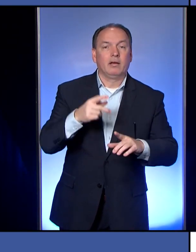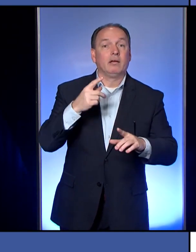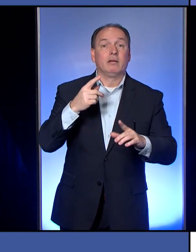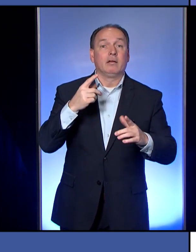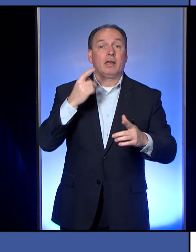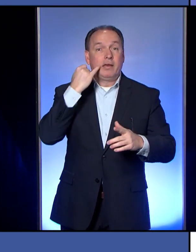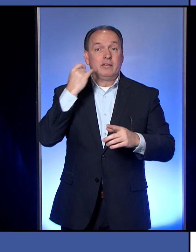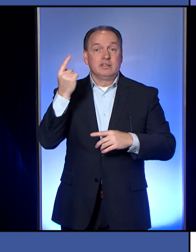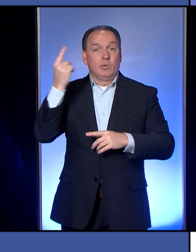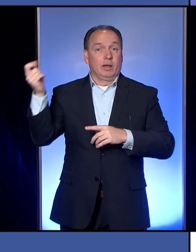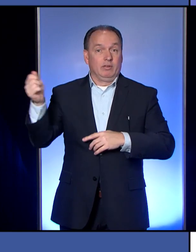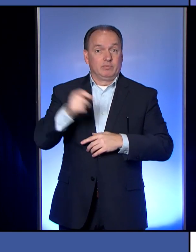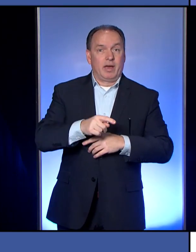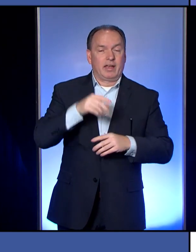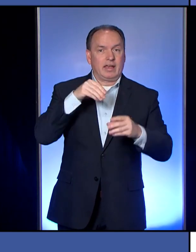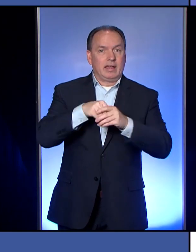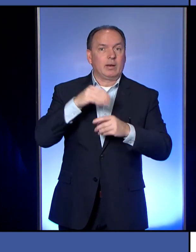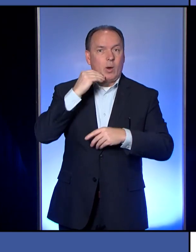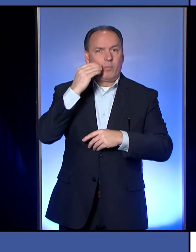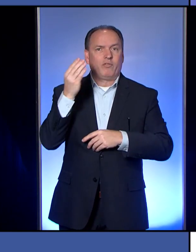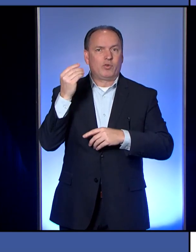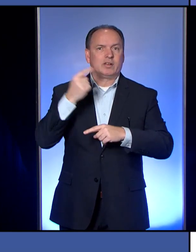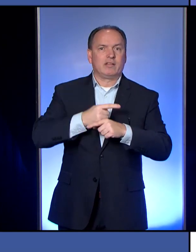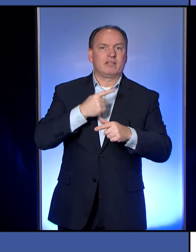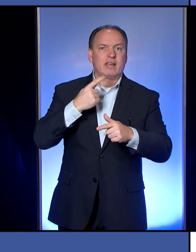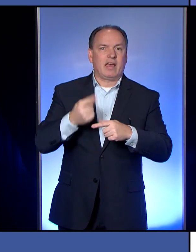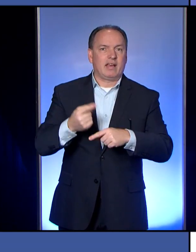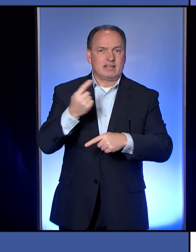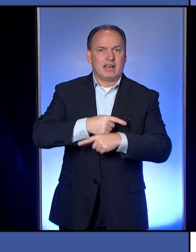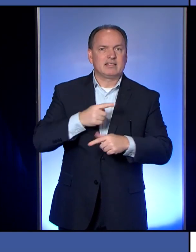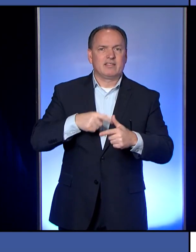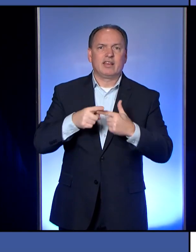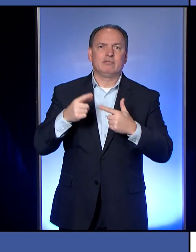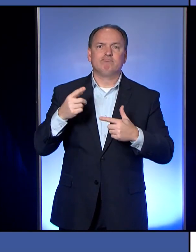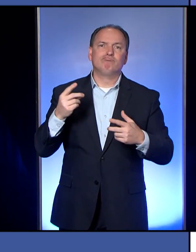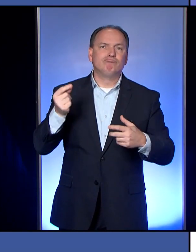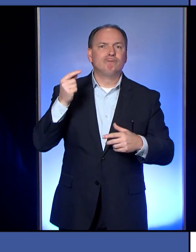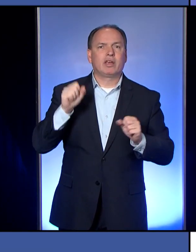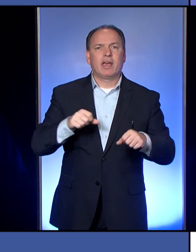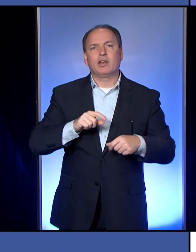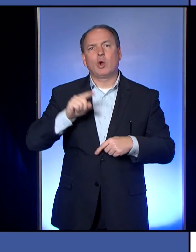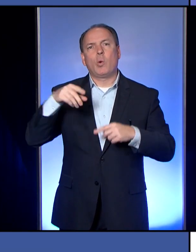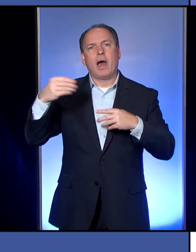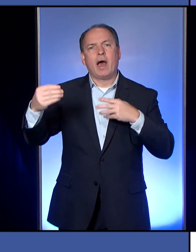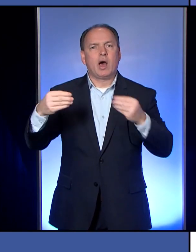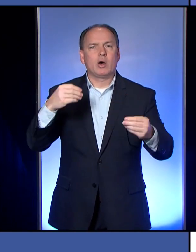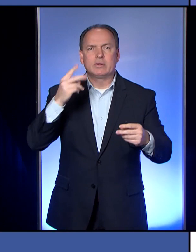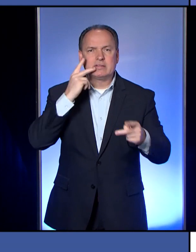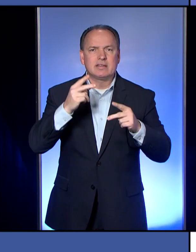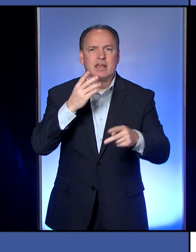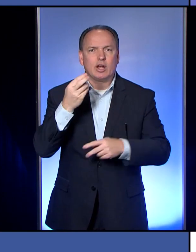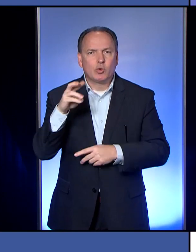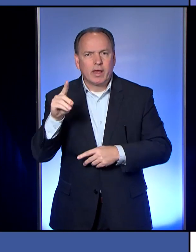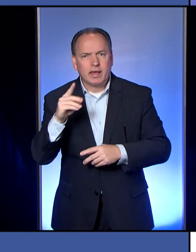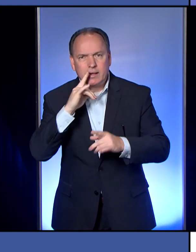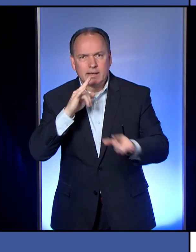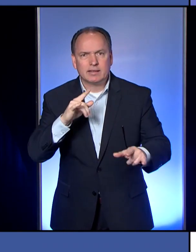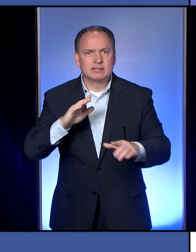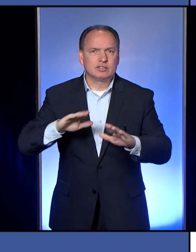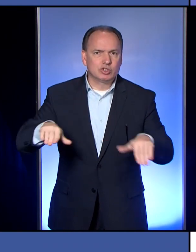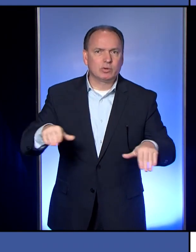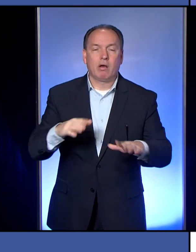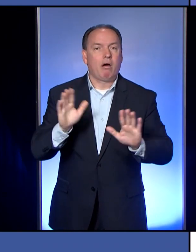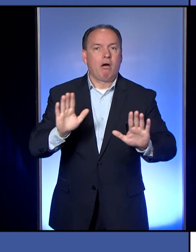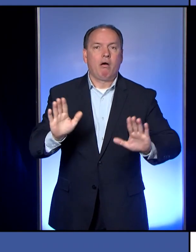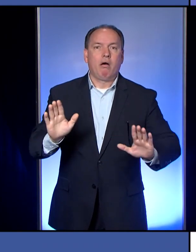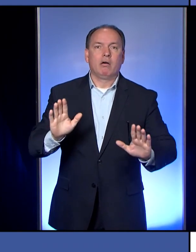for 14 days, that doesn't mean you suddenly go out and start seeing your grandkids again and your children. No, you still need to keep distant from them